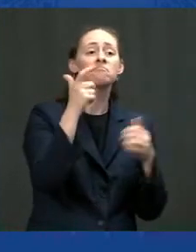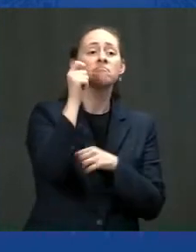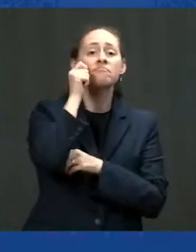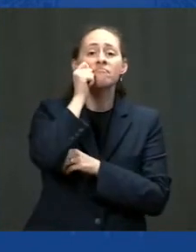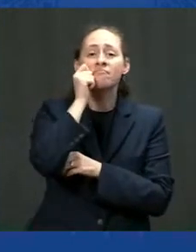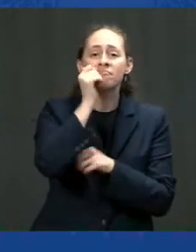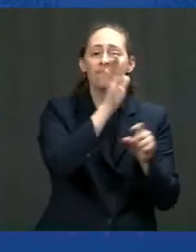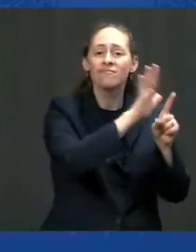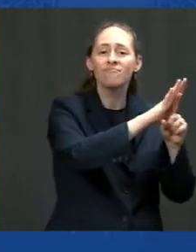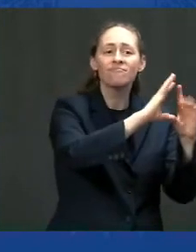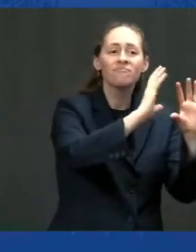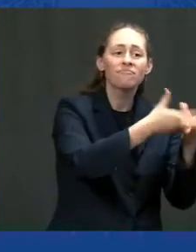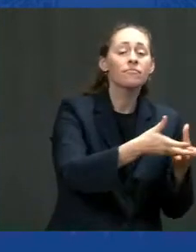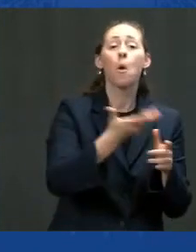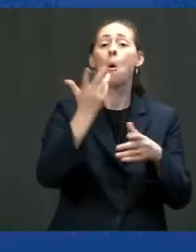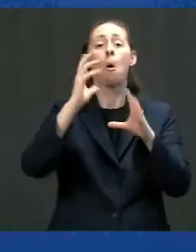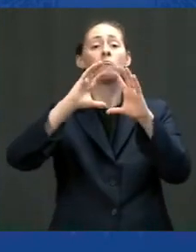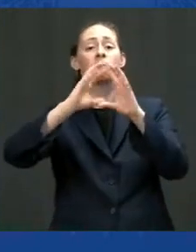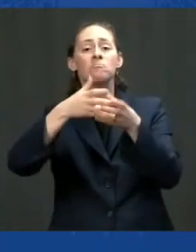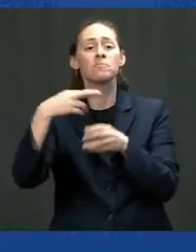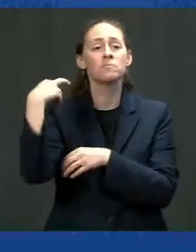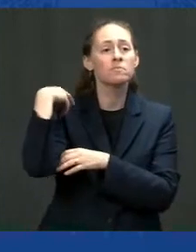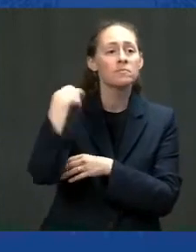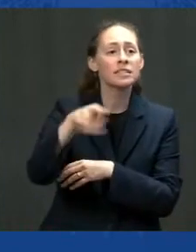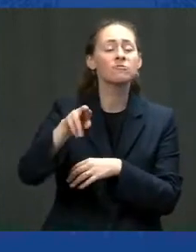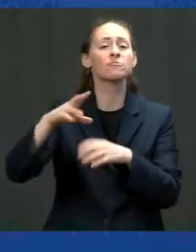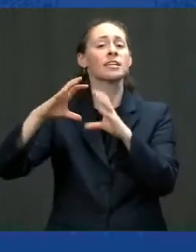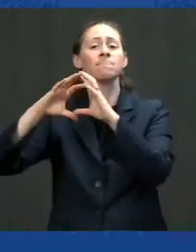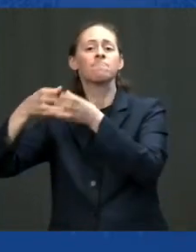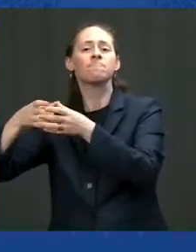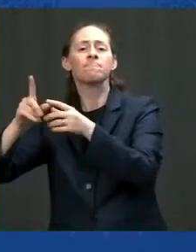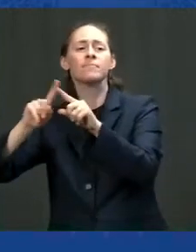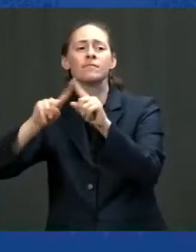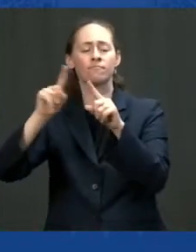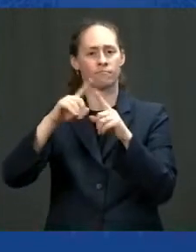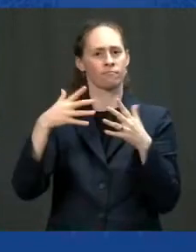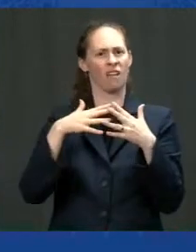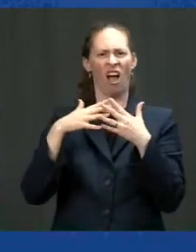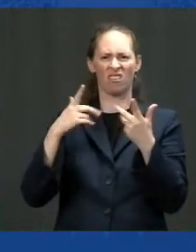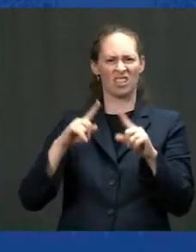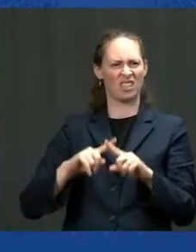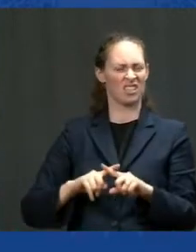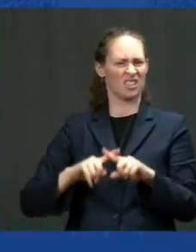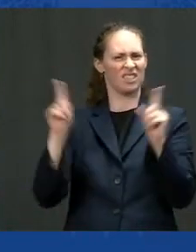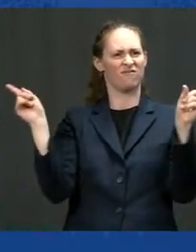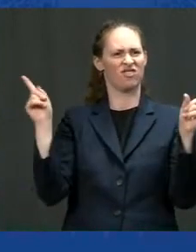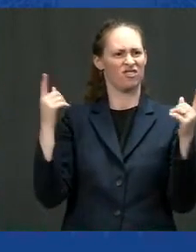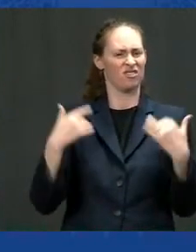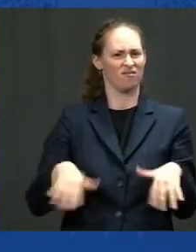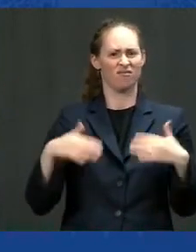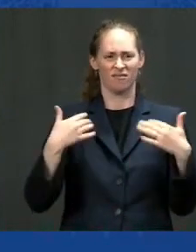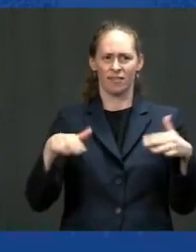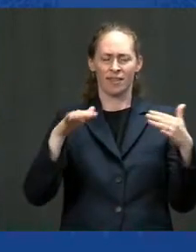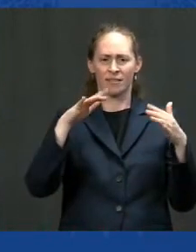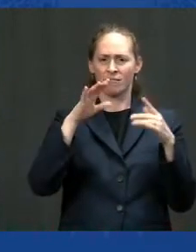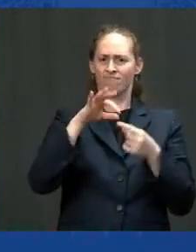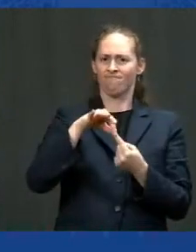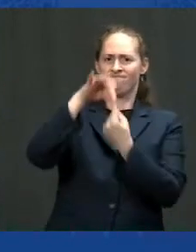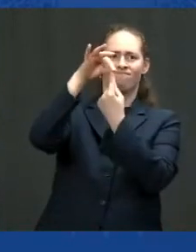geography, but not America. America is the most unique nation in the world, and literally,